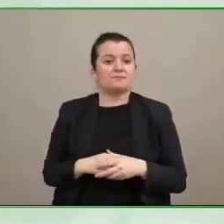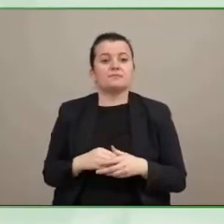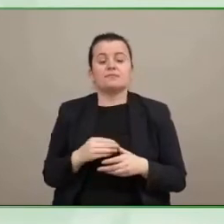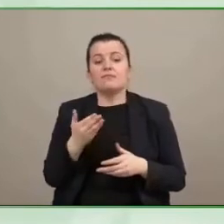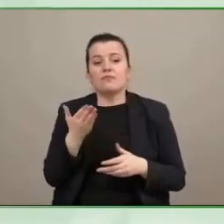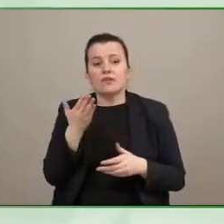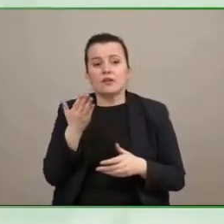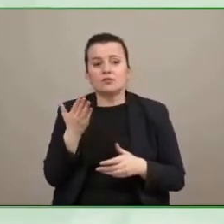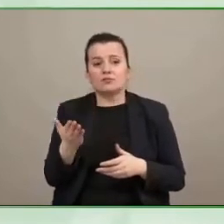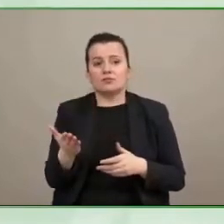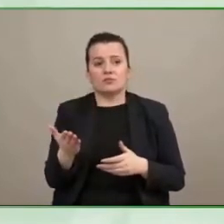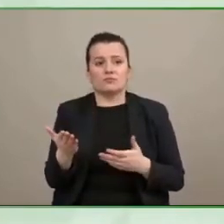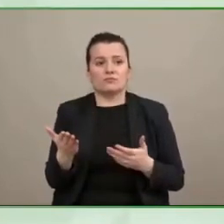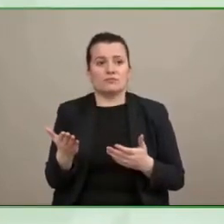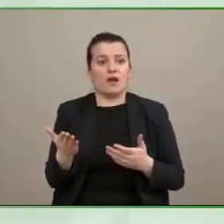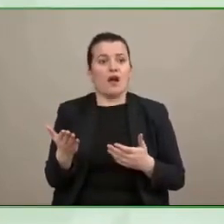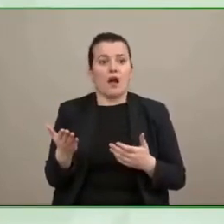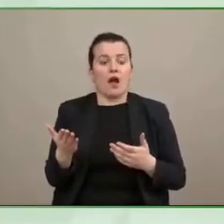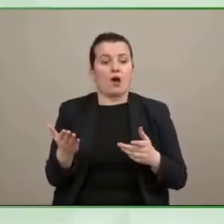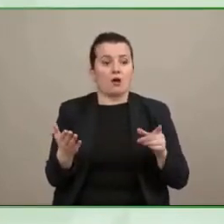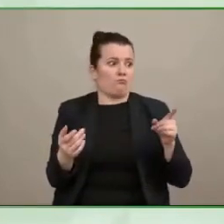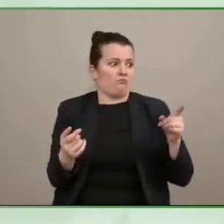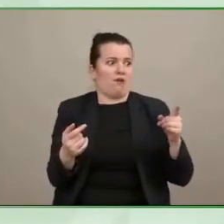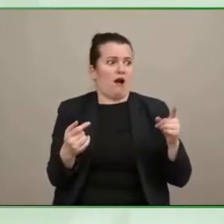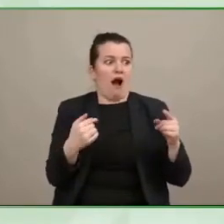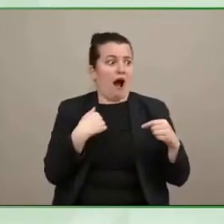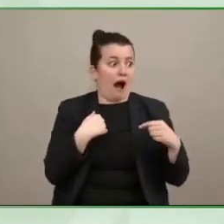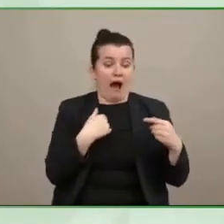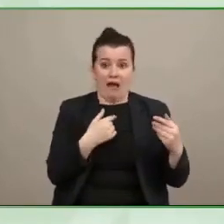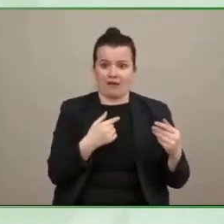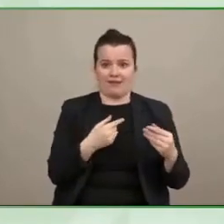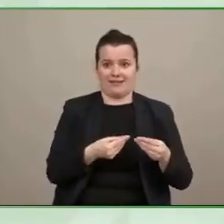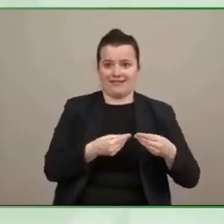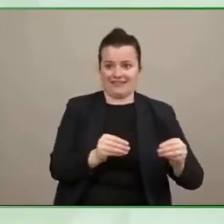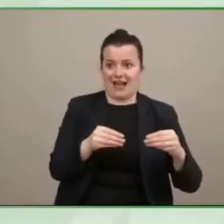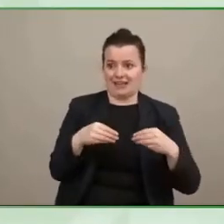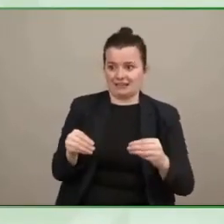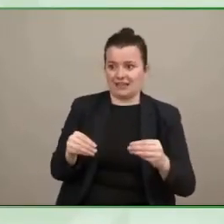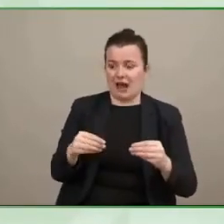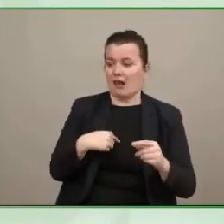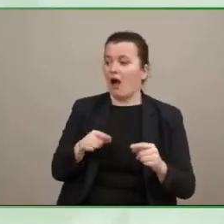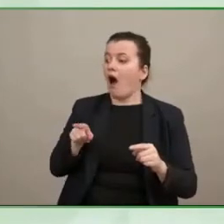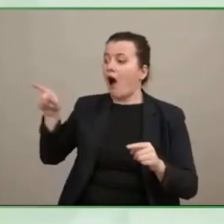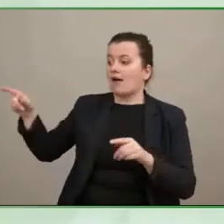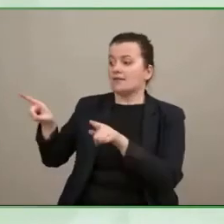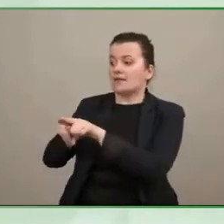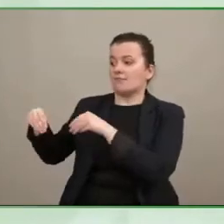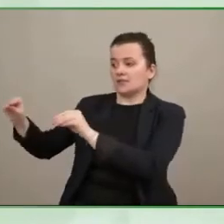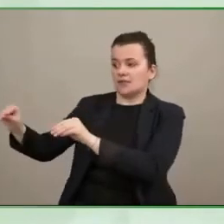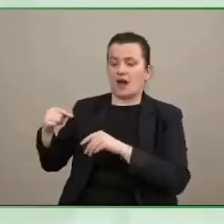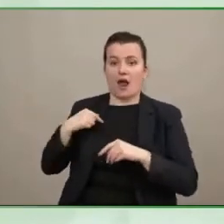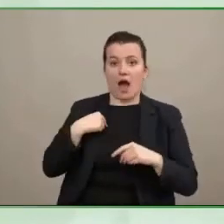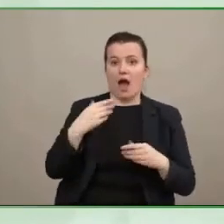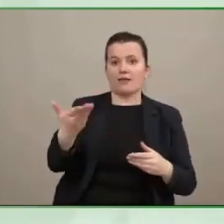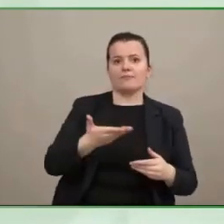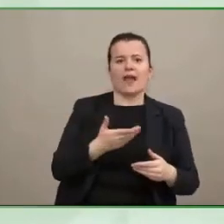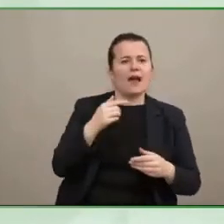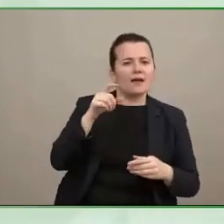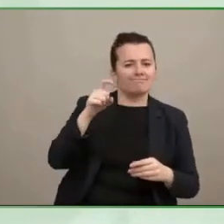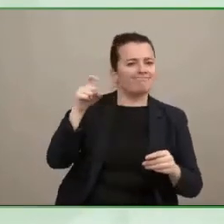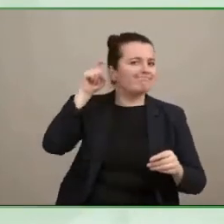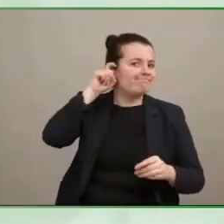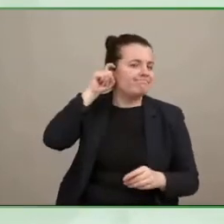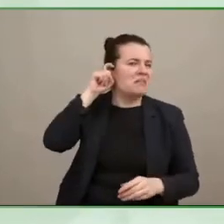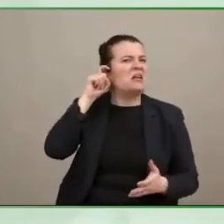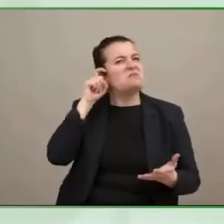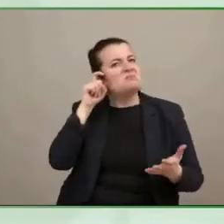to go get a hearing aid because you don't carry it and so what that does is you have people saying maybe a hearing